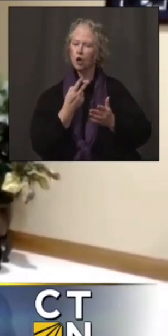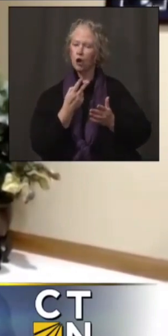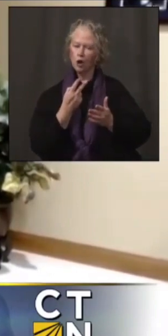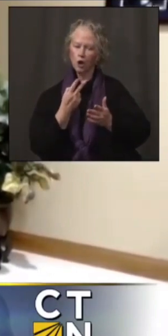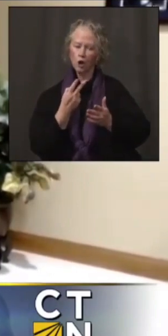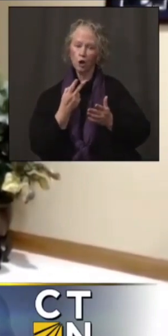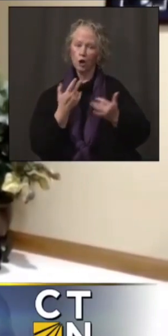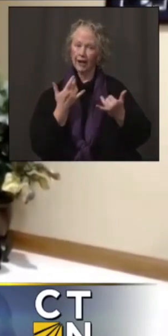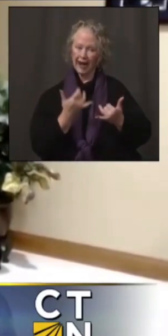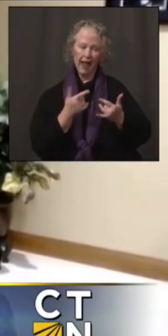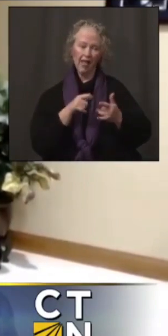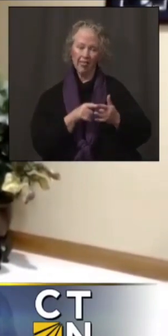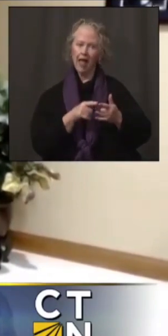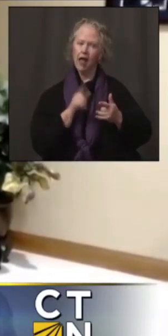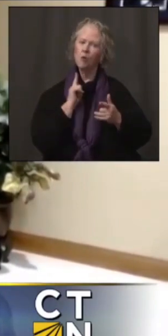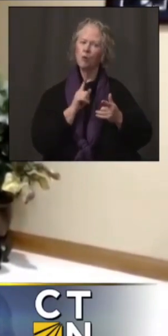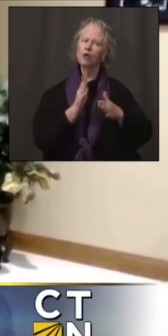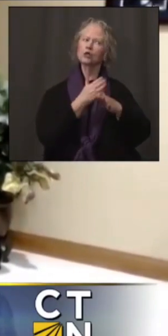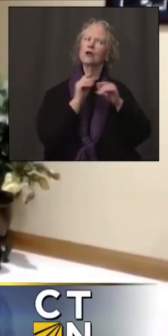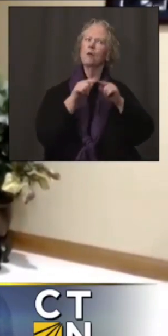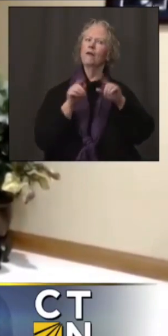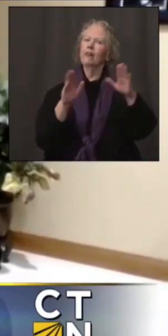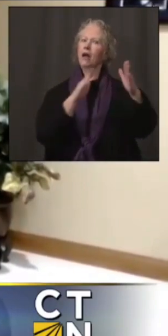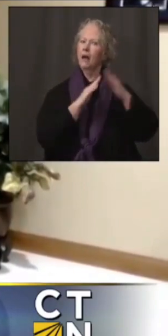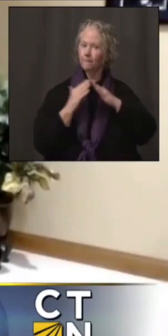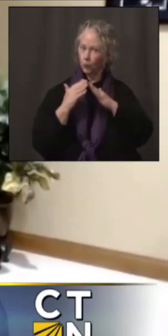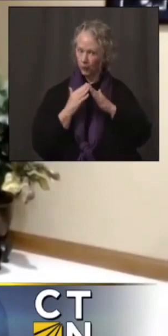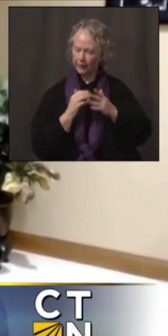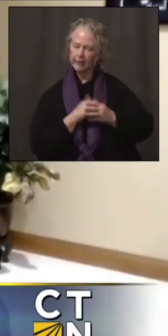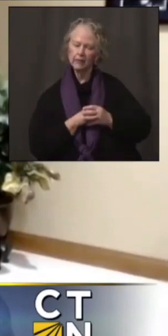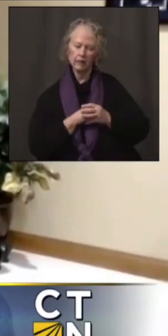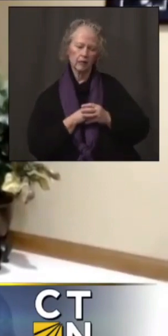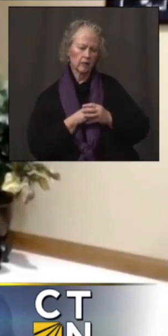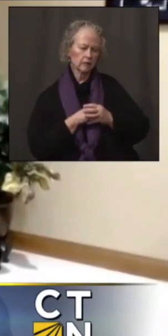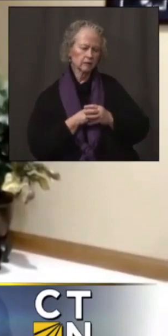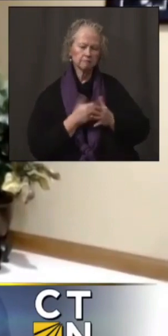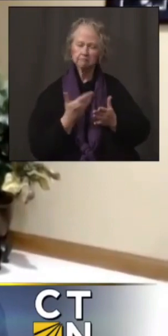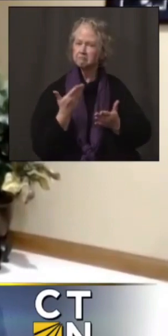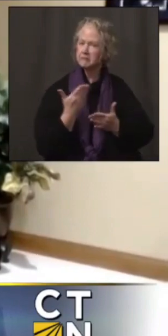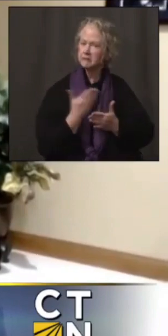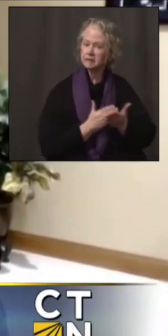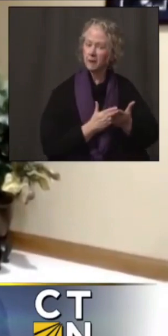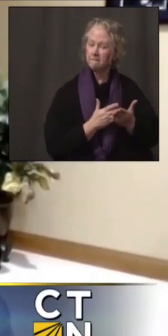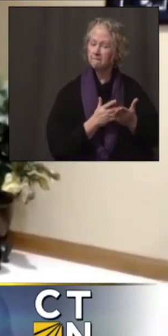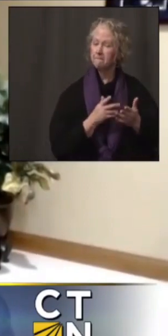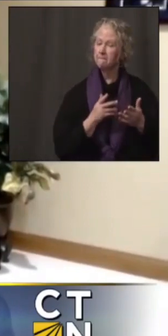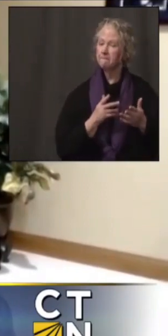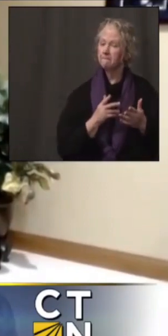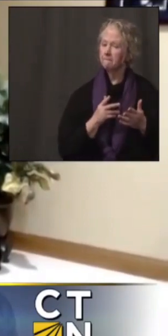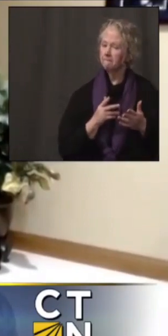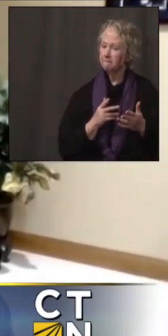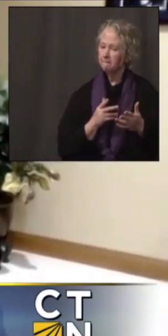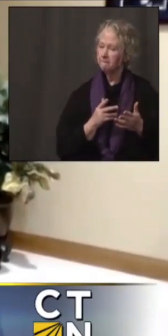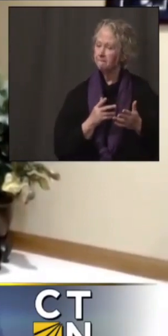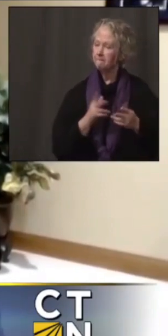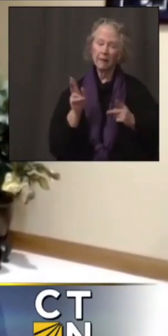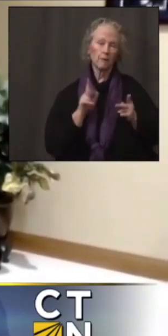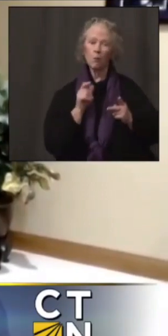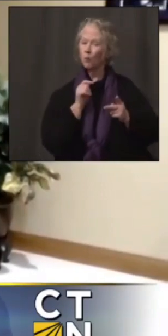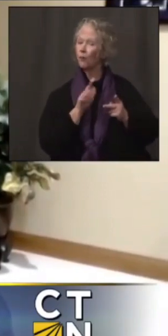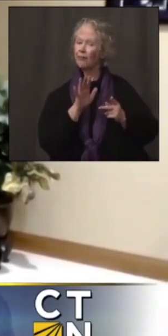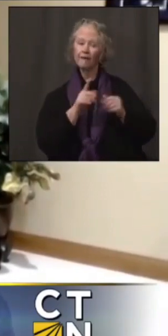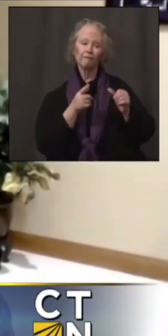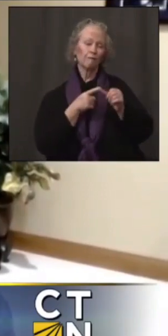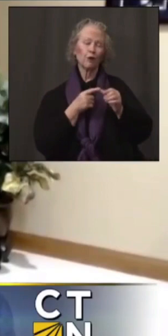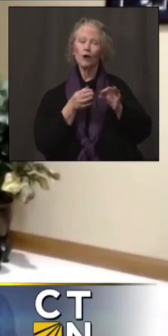our webinar to the community. Uh, we even got a request for some of our colleagues whose first language is not English. And so we're